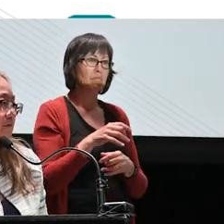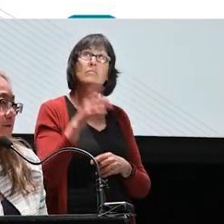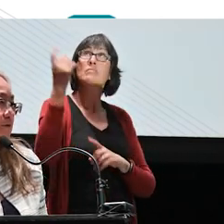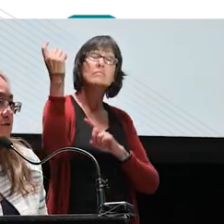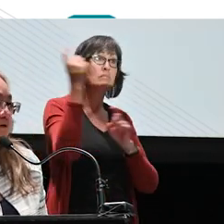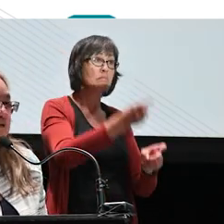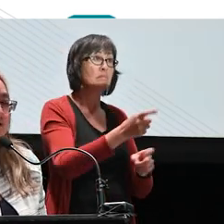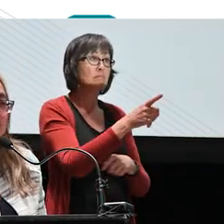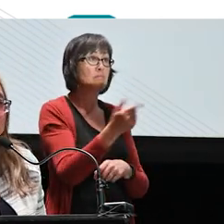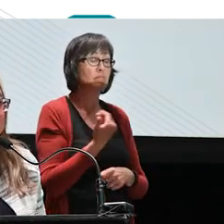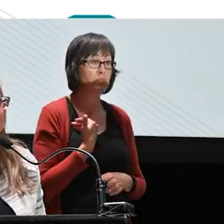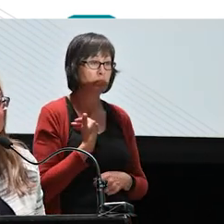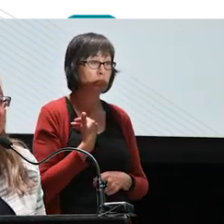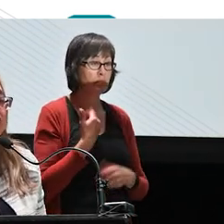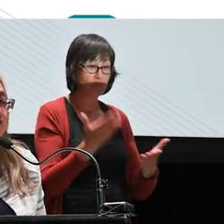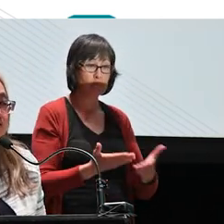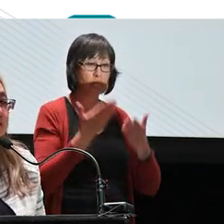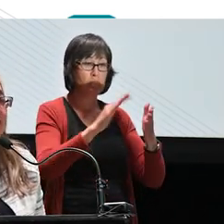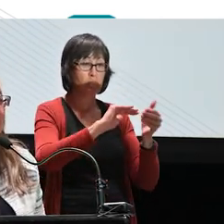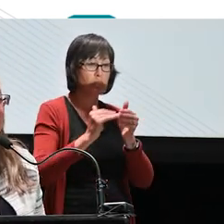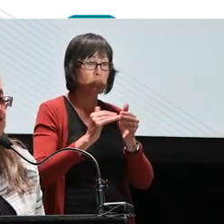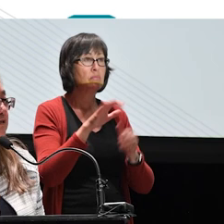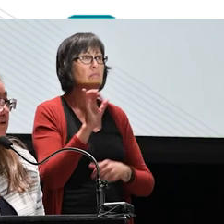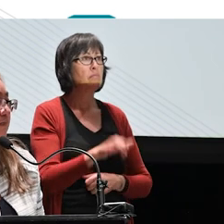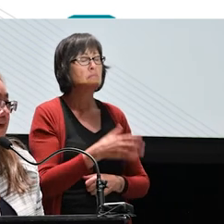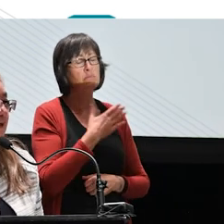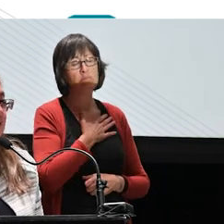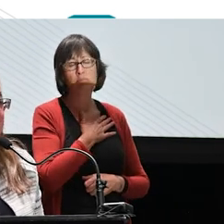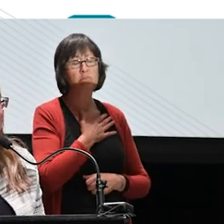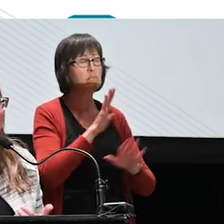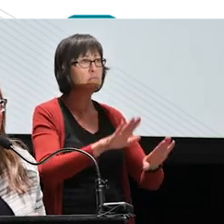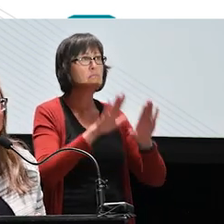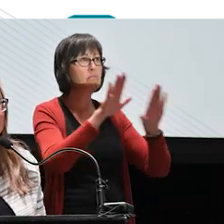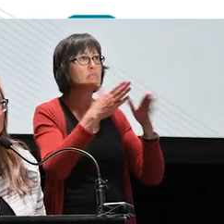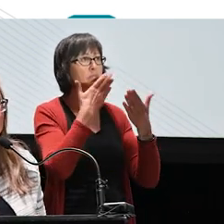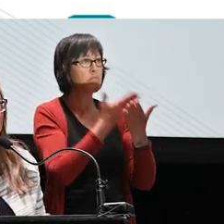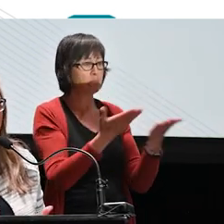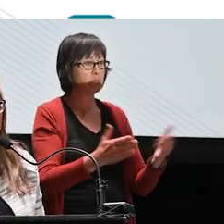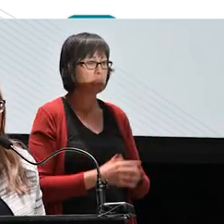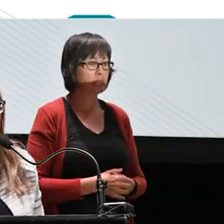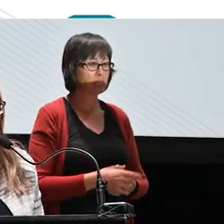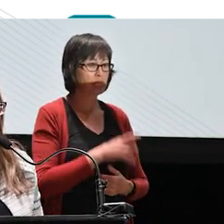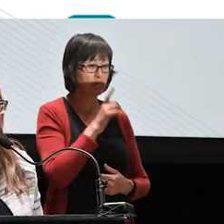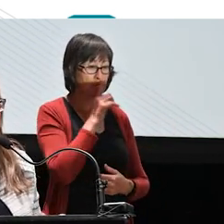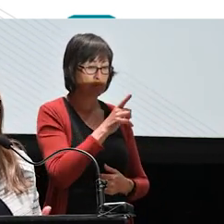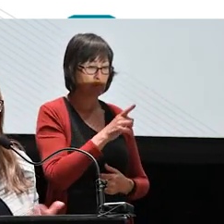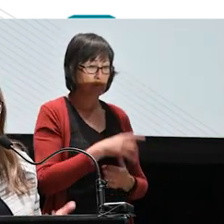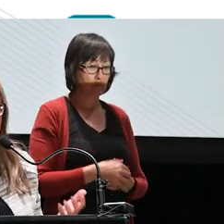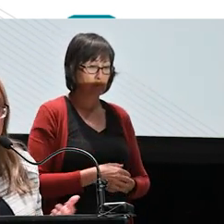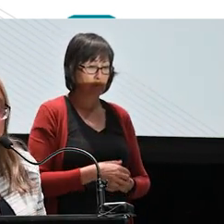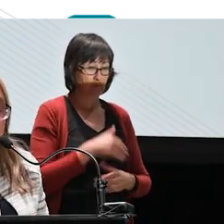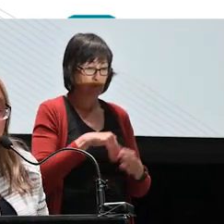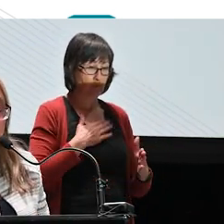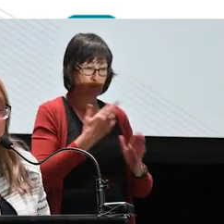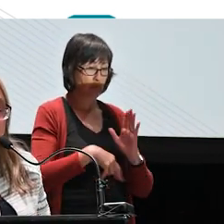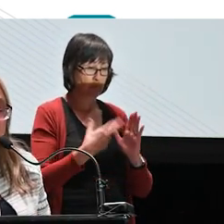creativity brings to our community is a, is a truly extraordinary thing. And to get to be in the role that I'm in here at Caldera Arsena is